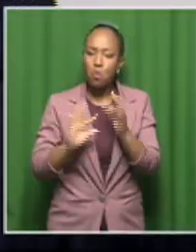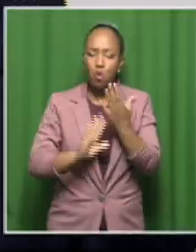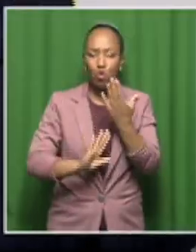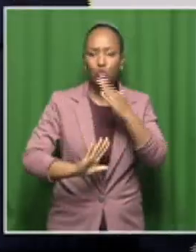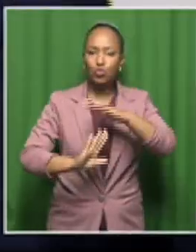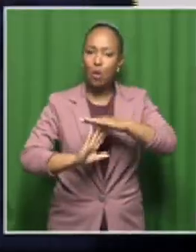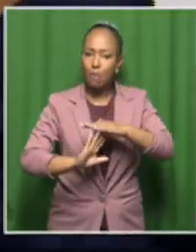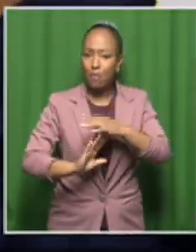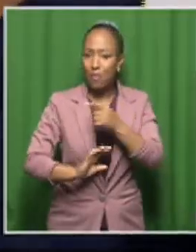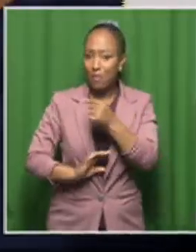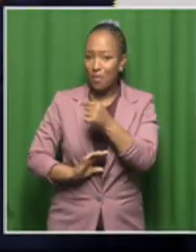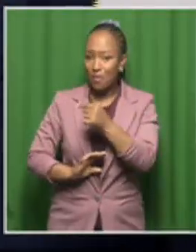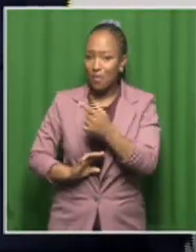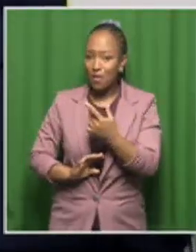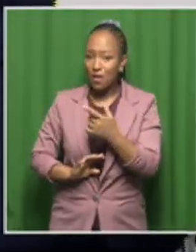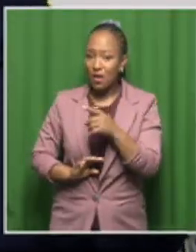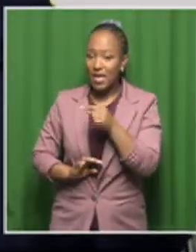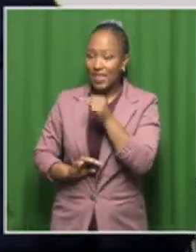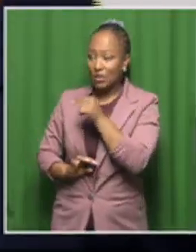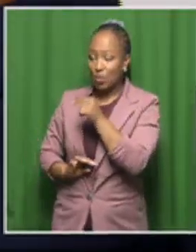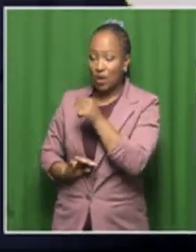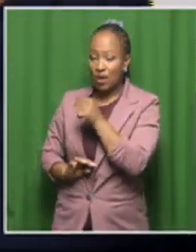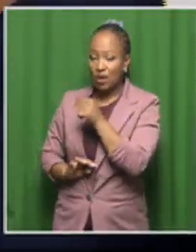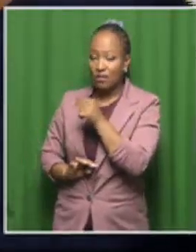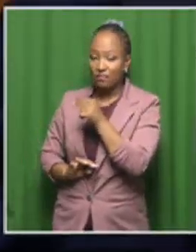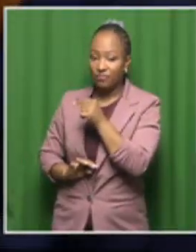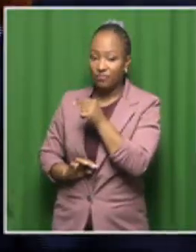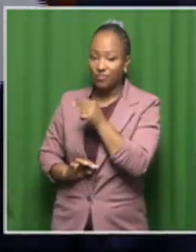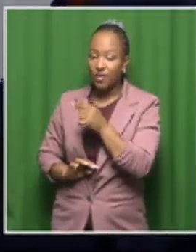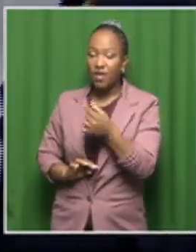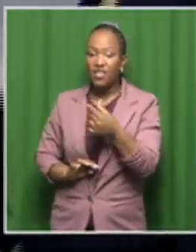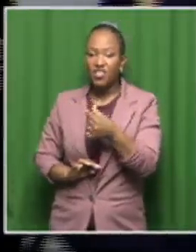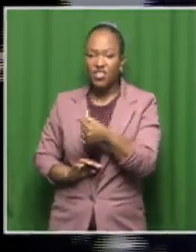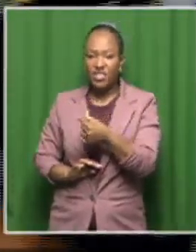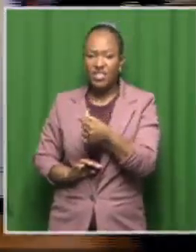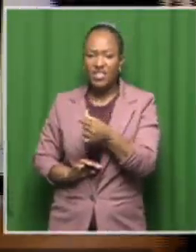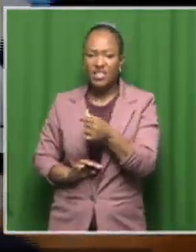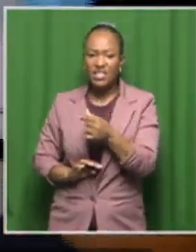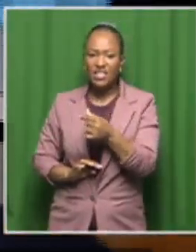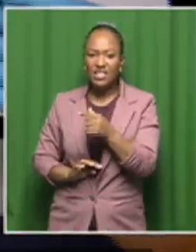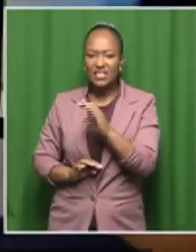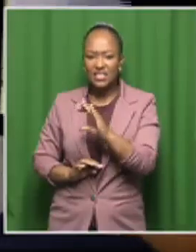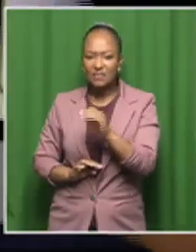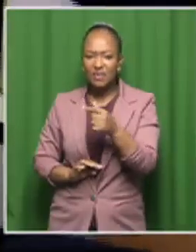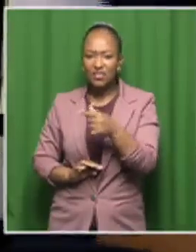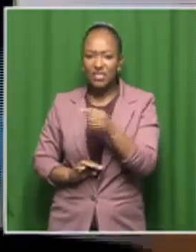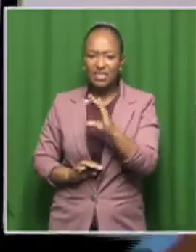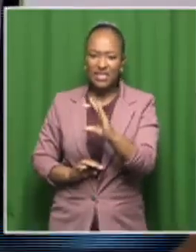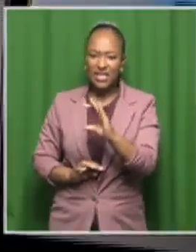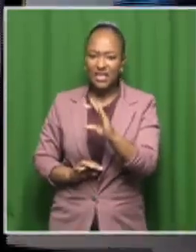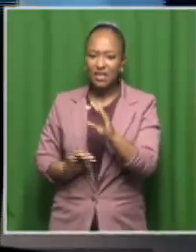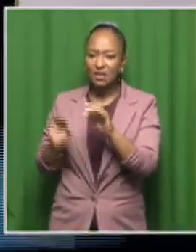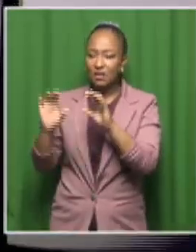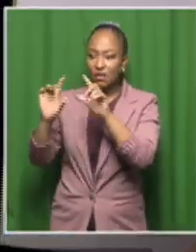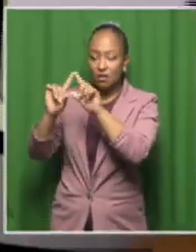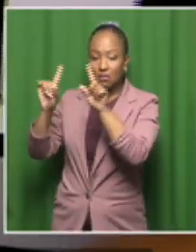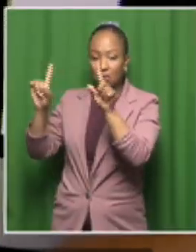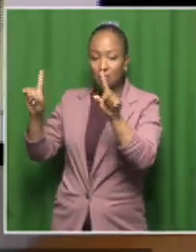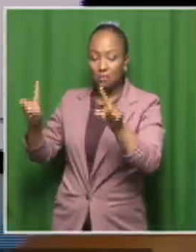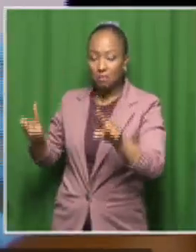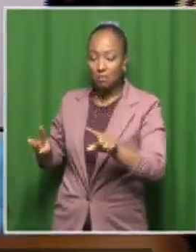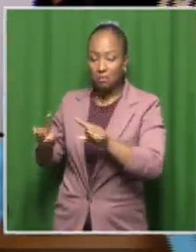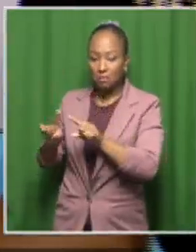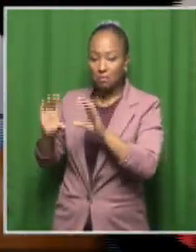one, which is a GC-by-GC time-of-life mass spectrometer. This instrument enhances the